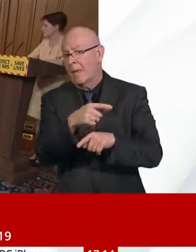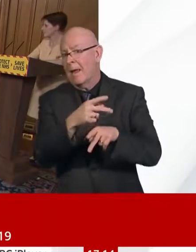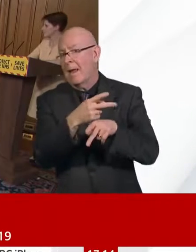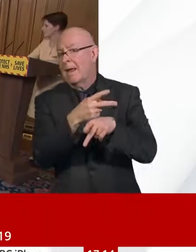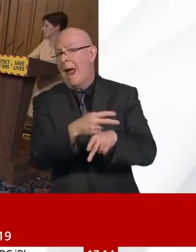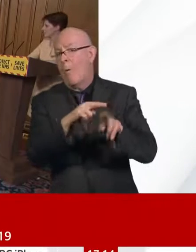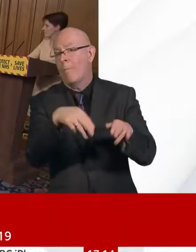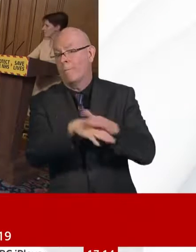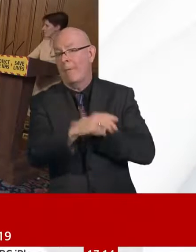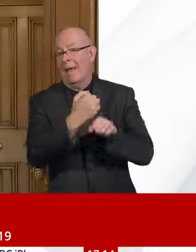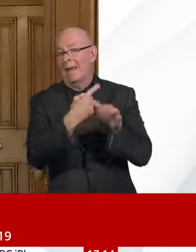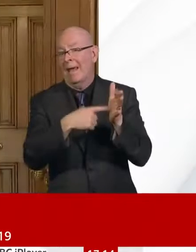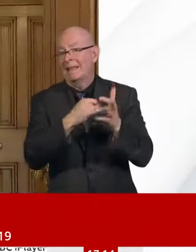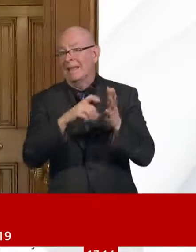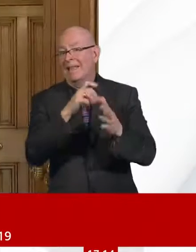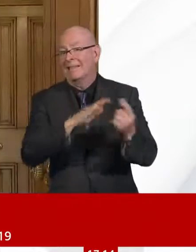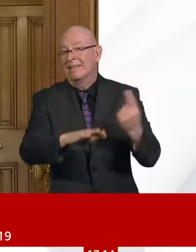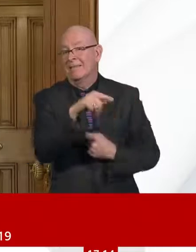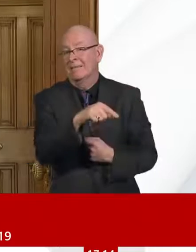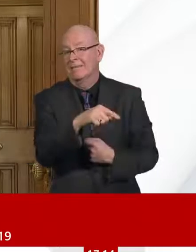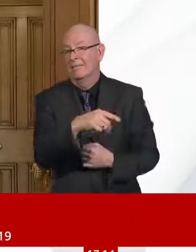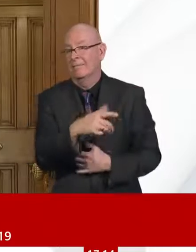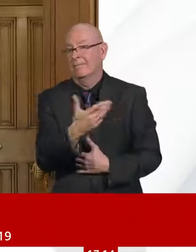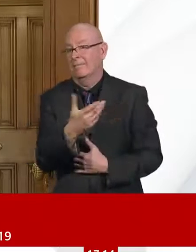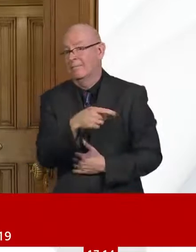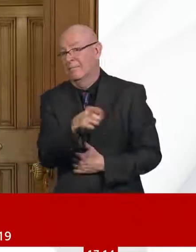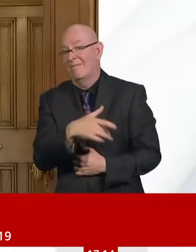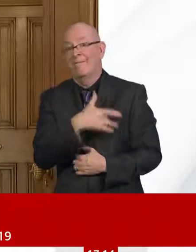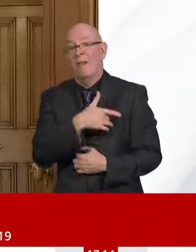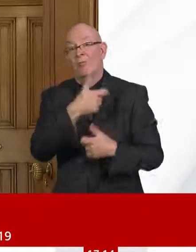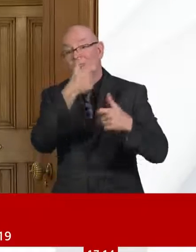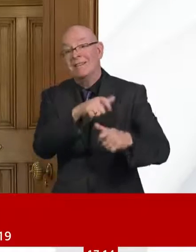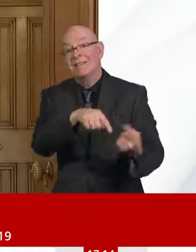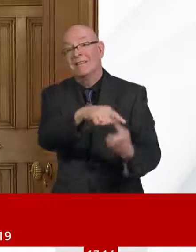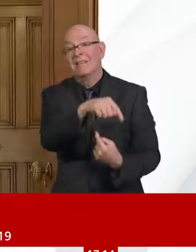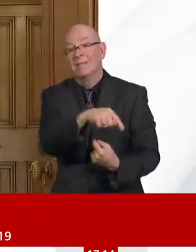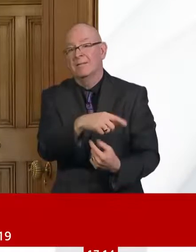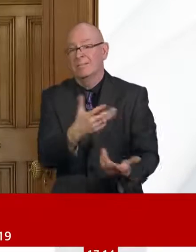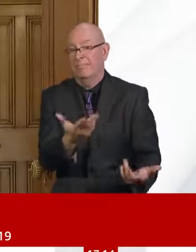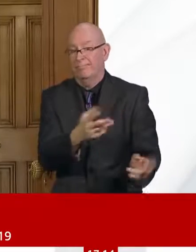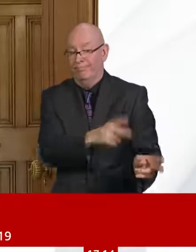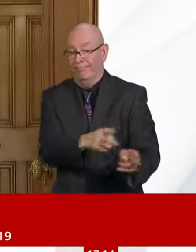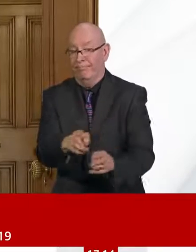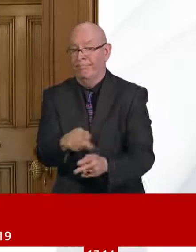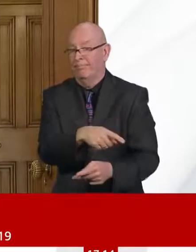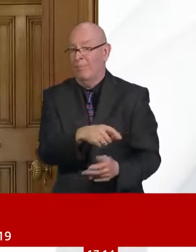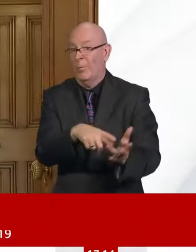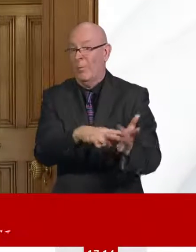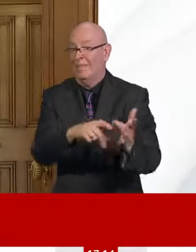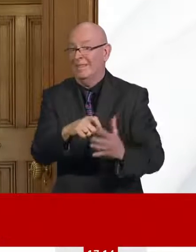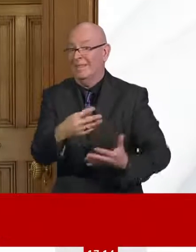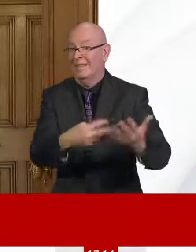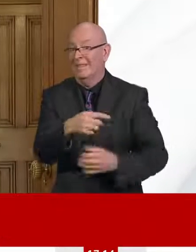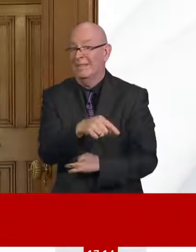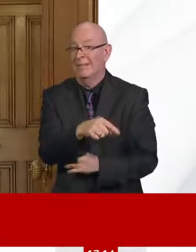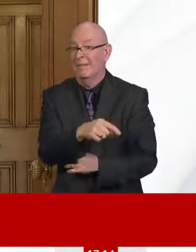the data, what I tell you from my perspective is that I'd say to all those people working in care homes up and down the country, you know, whether it's the